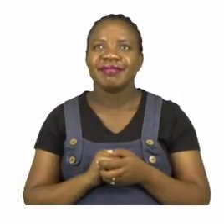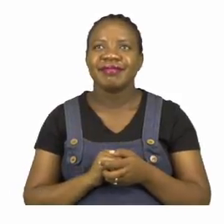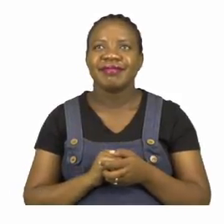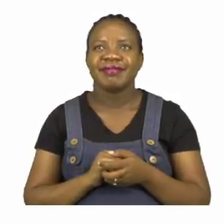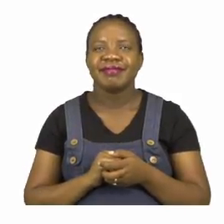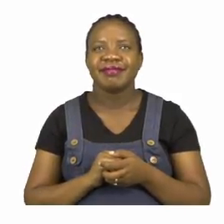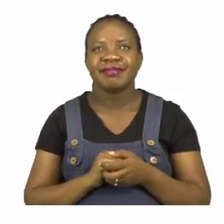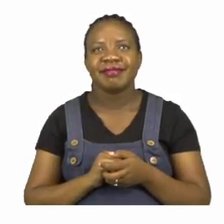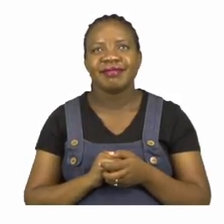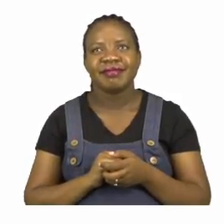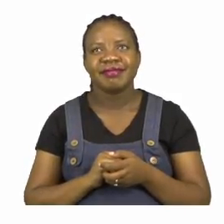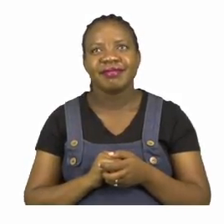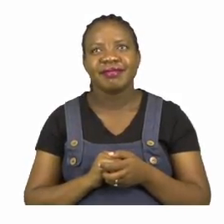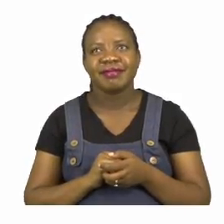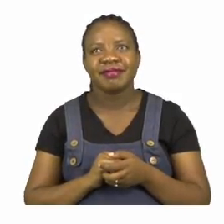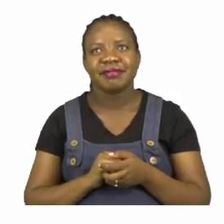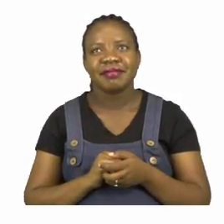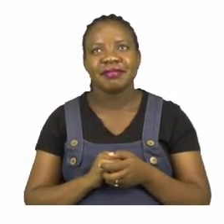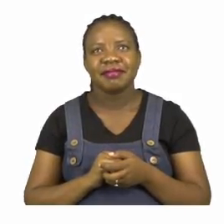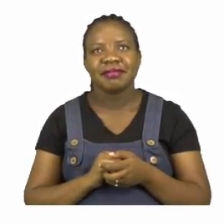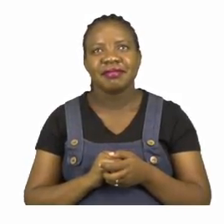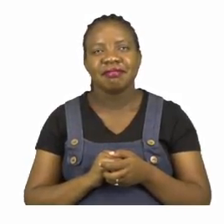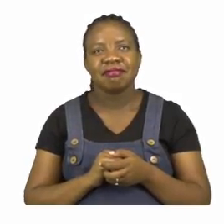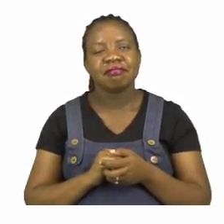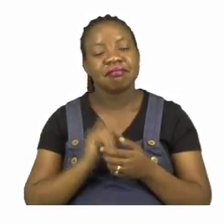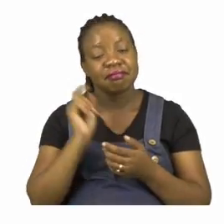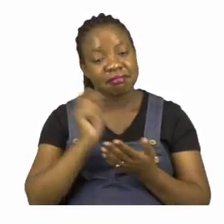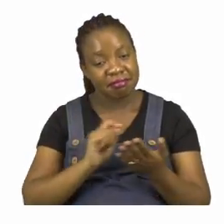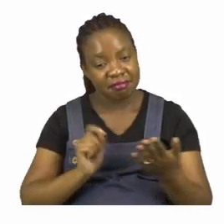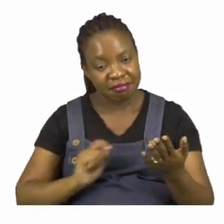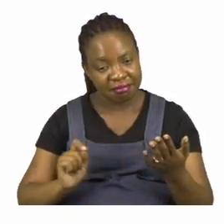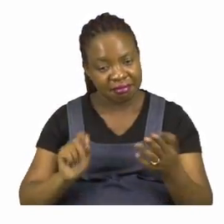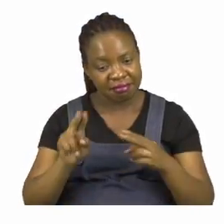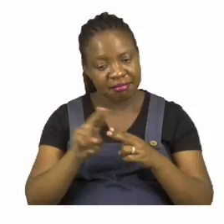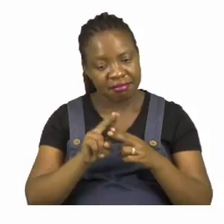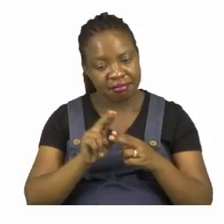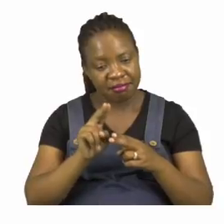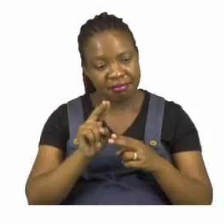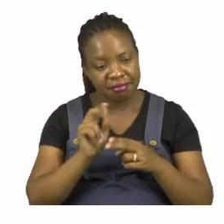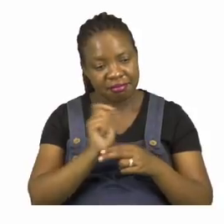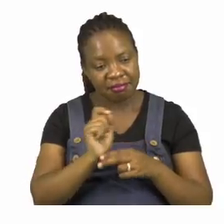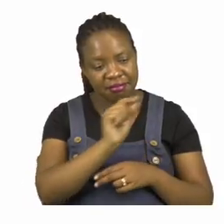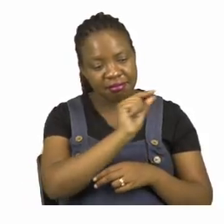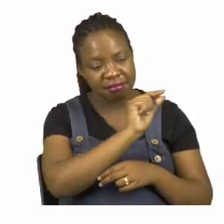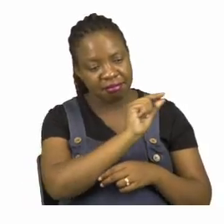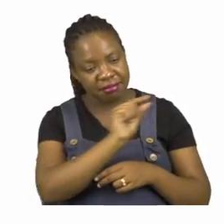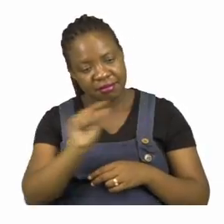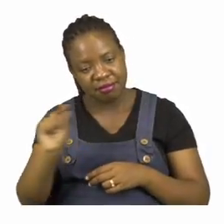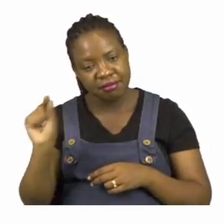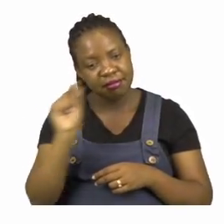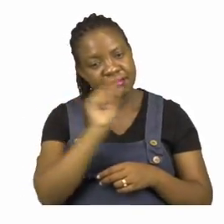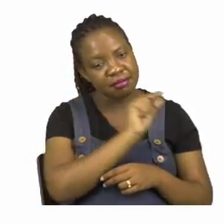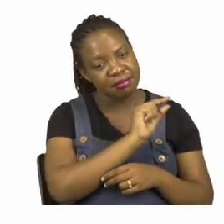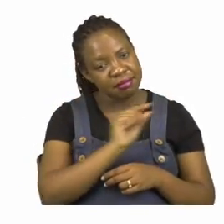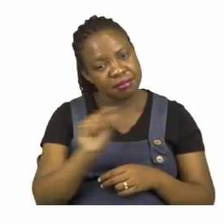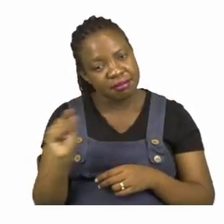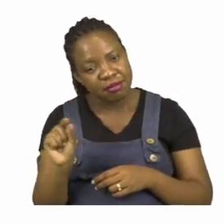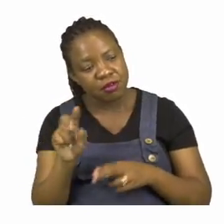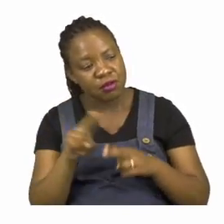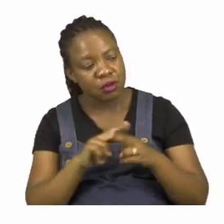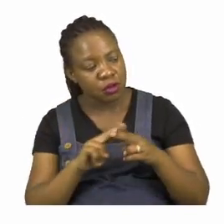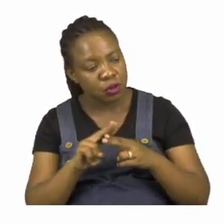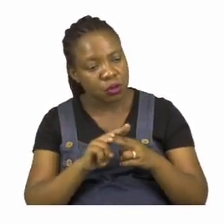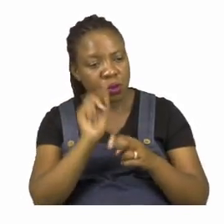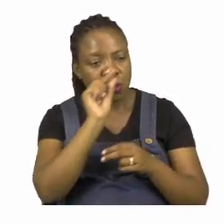and girls is when we come up with sentences using either the words we've been given or the pictures. Today